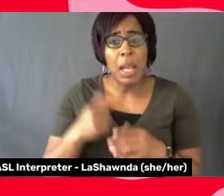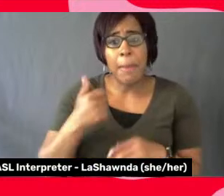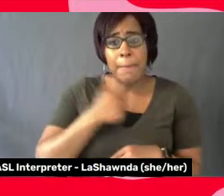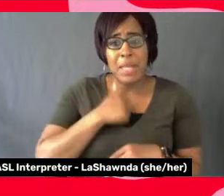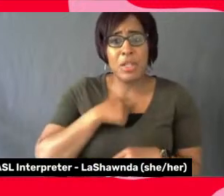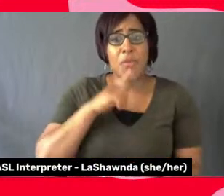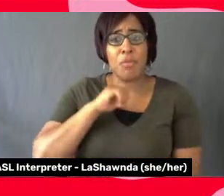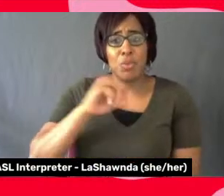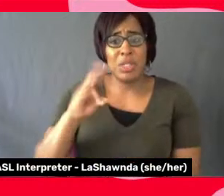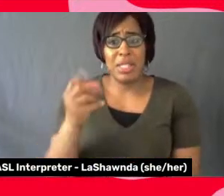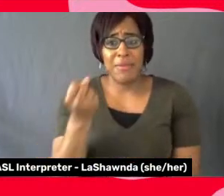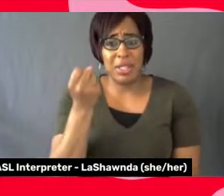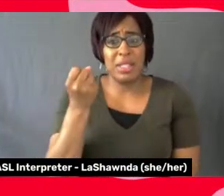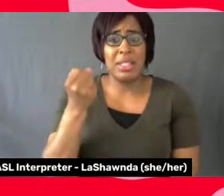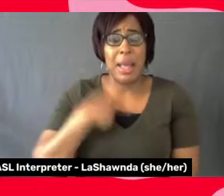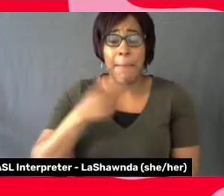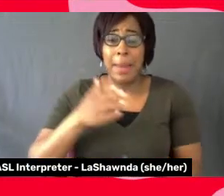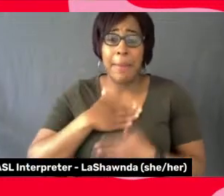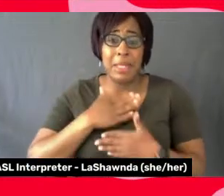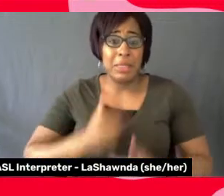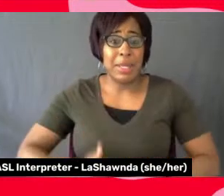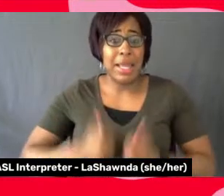and grateful to be alive.